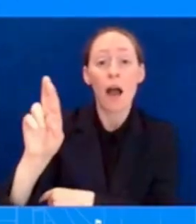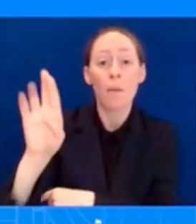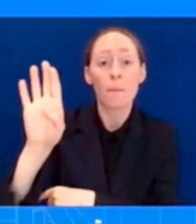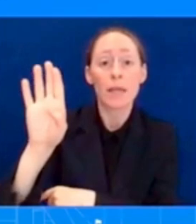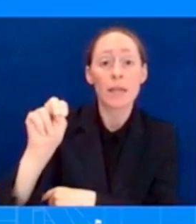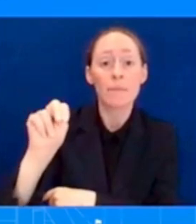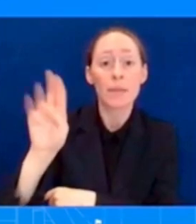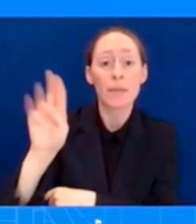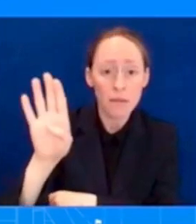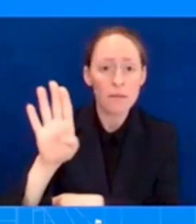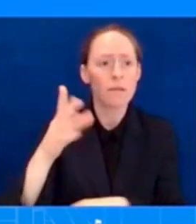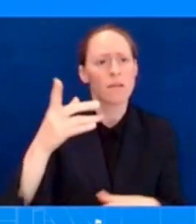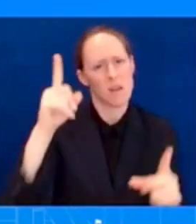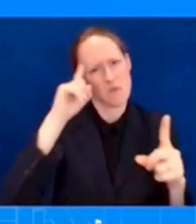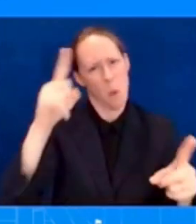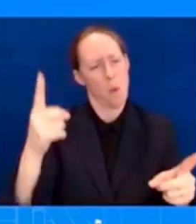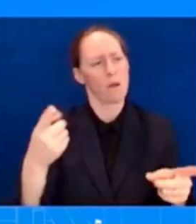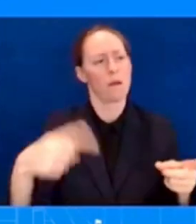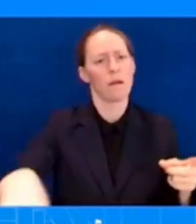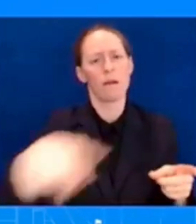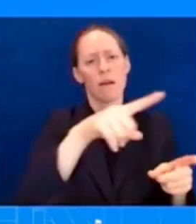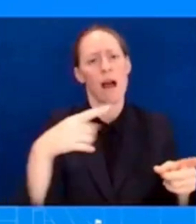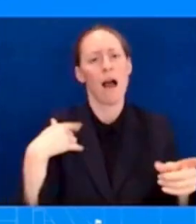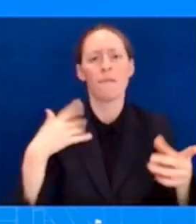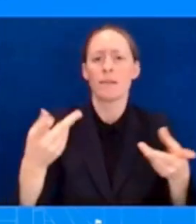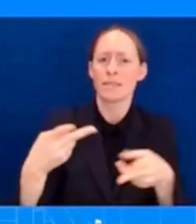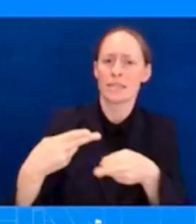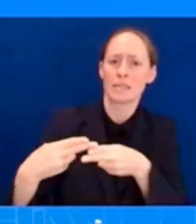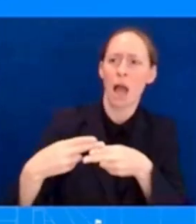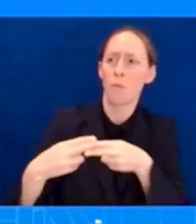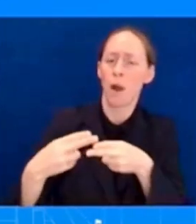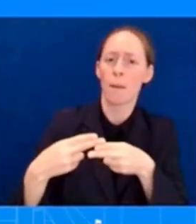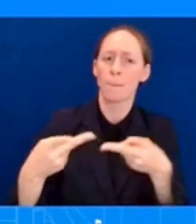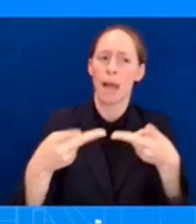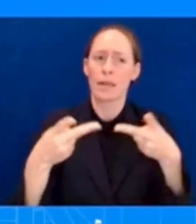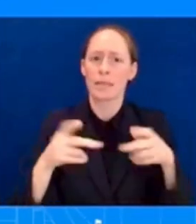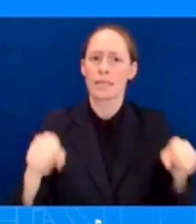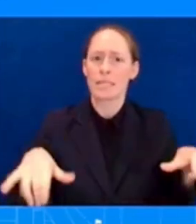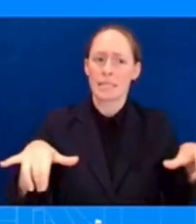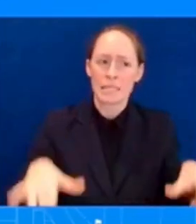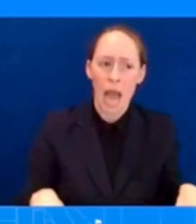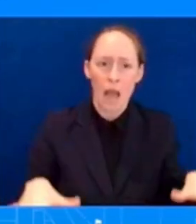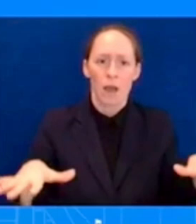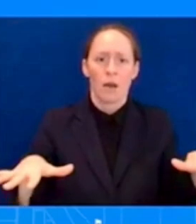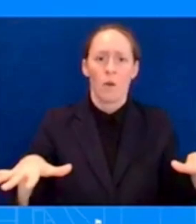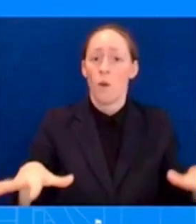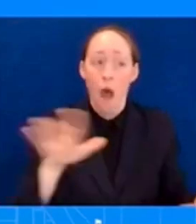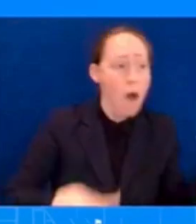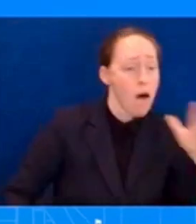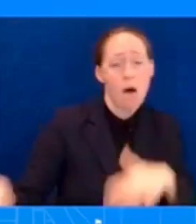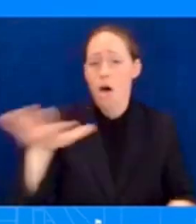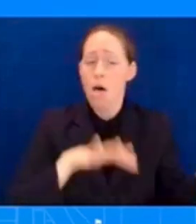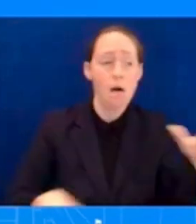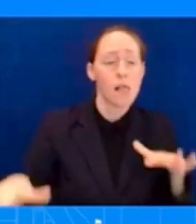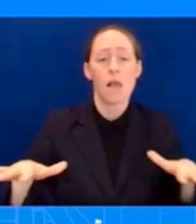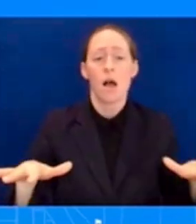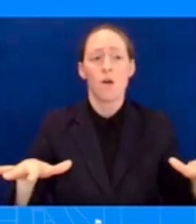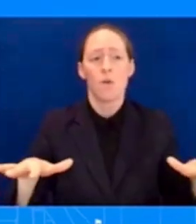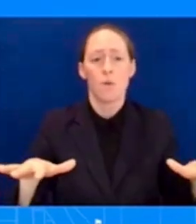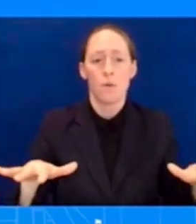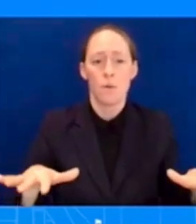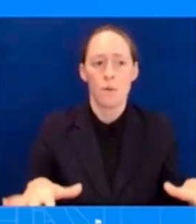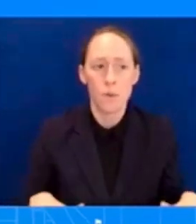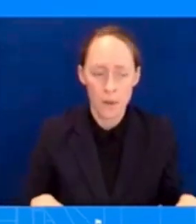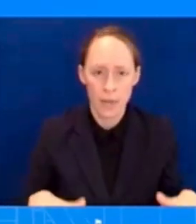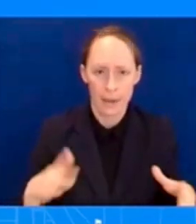as they begin to develop their plans for rebuilding we're also focused on getting funds into people's hands